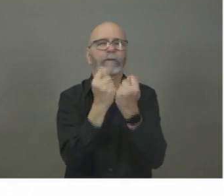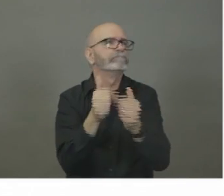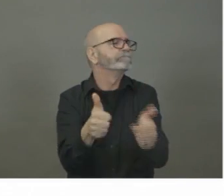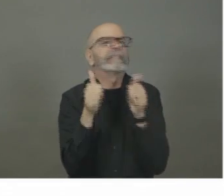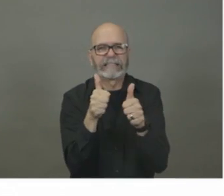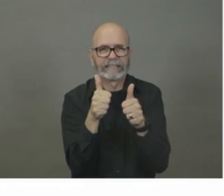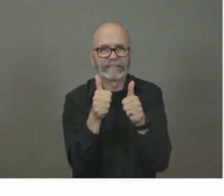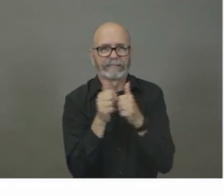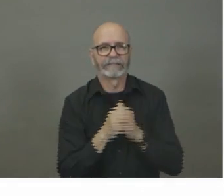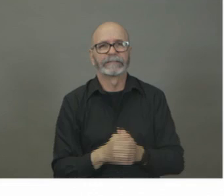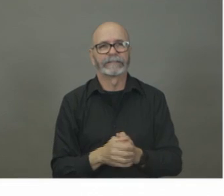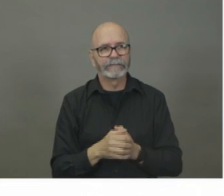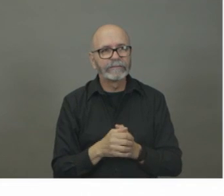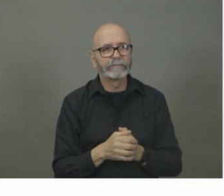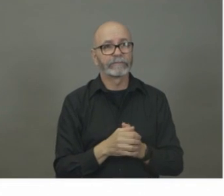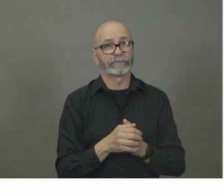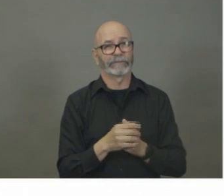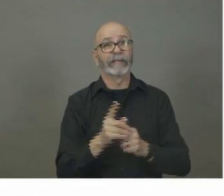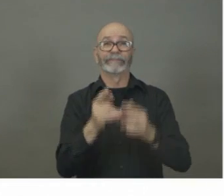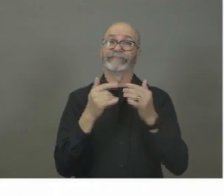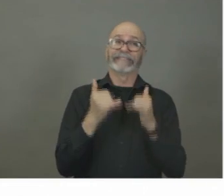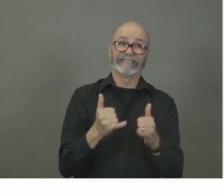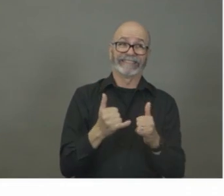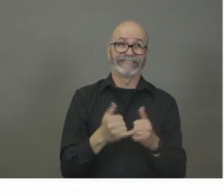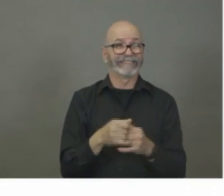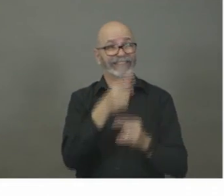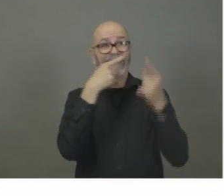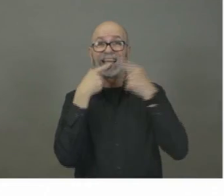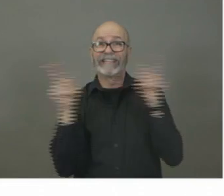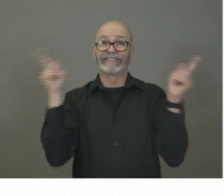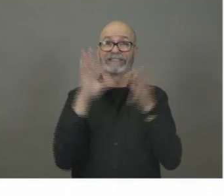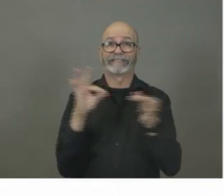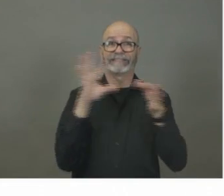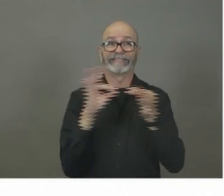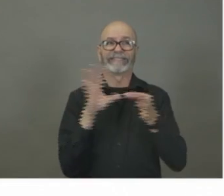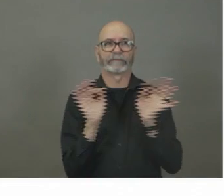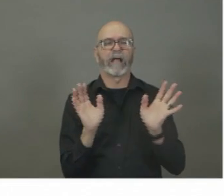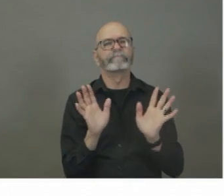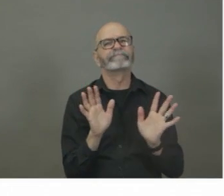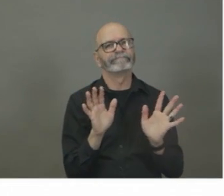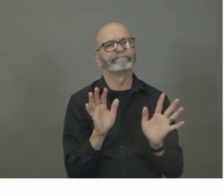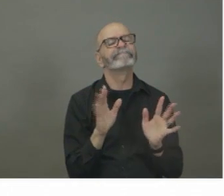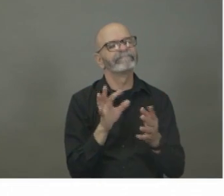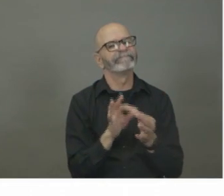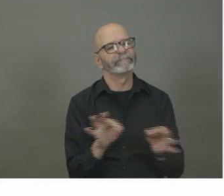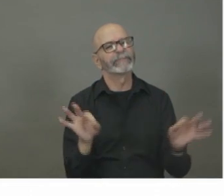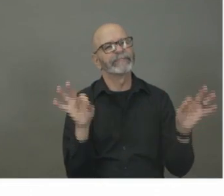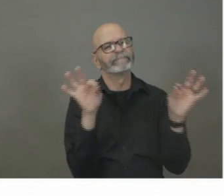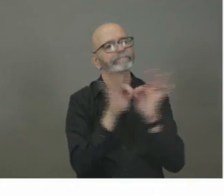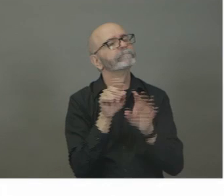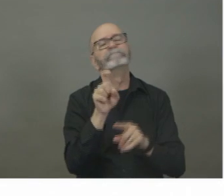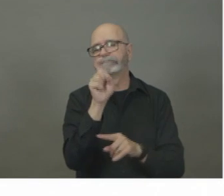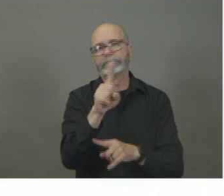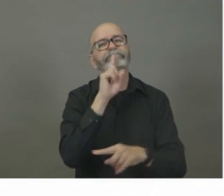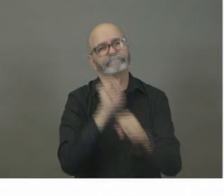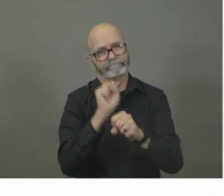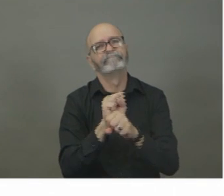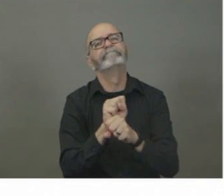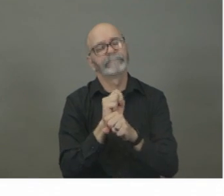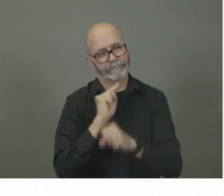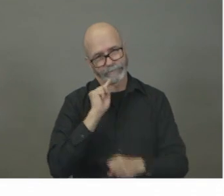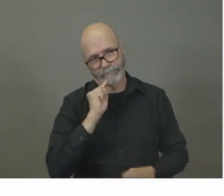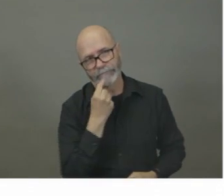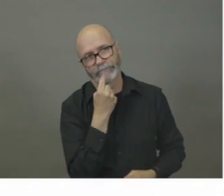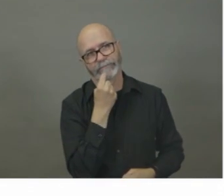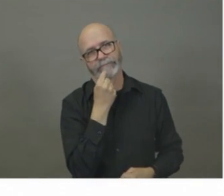announcement today illustrates, the actions that are being taken expand to many